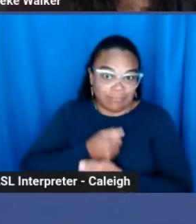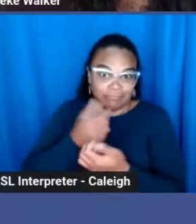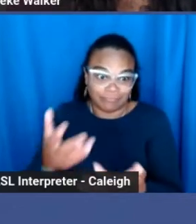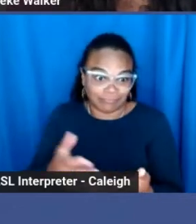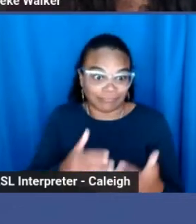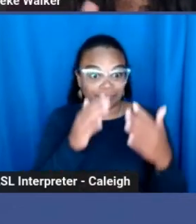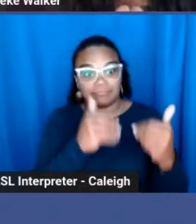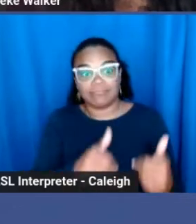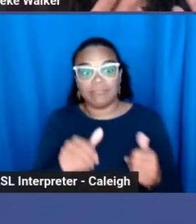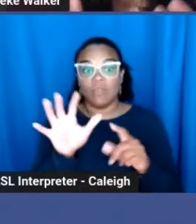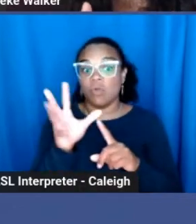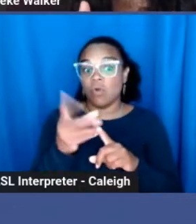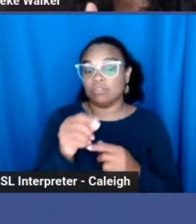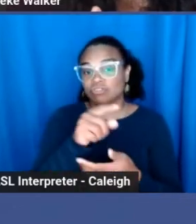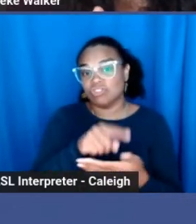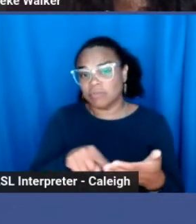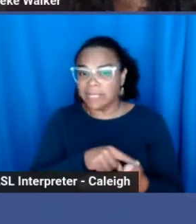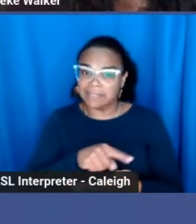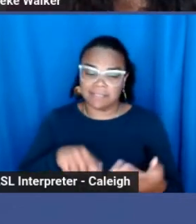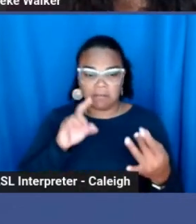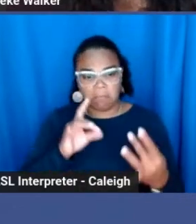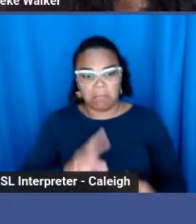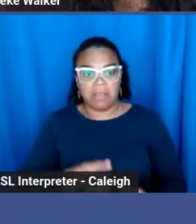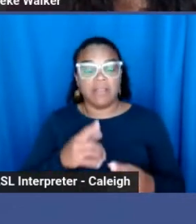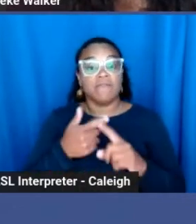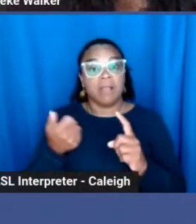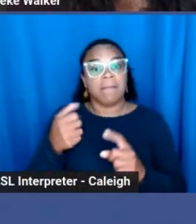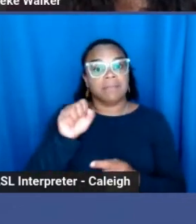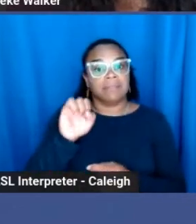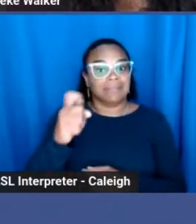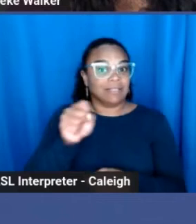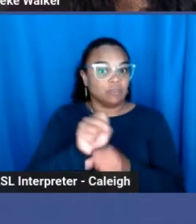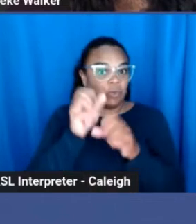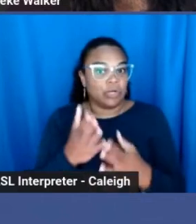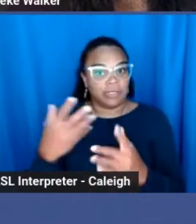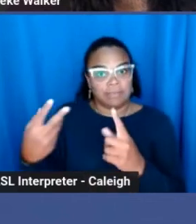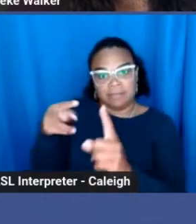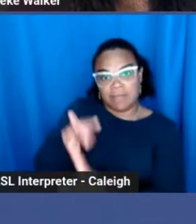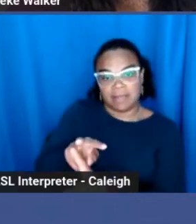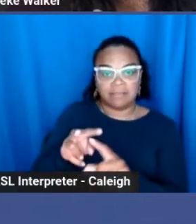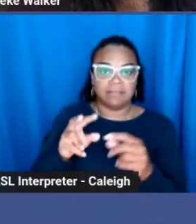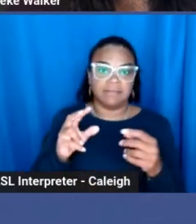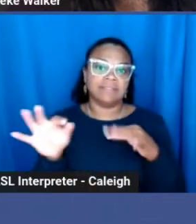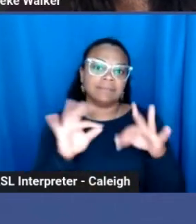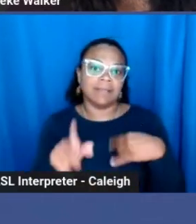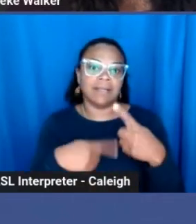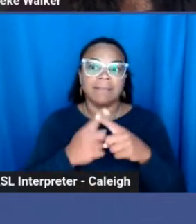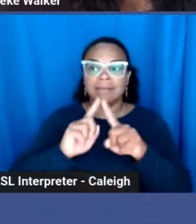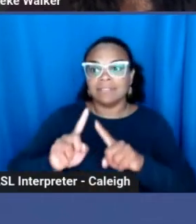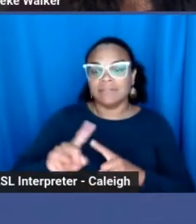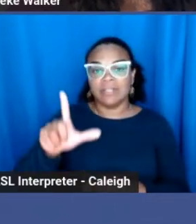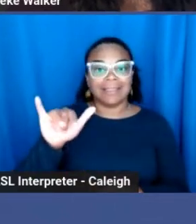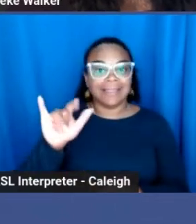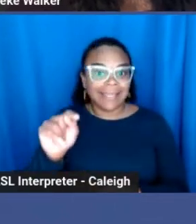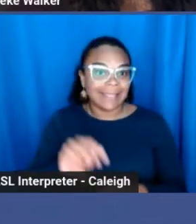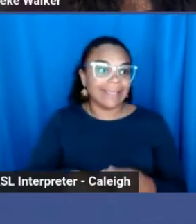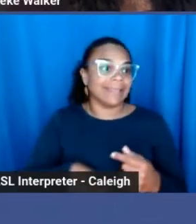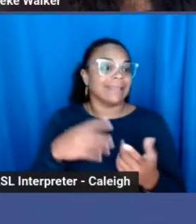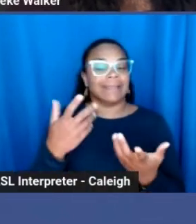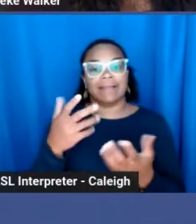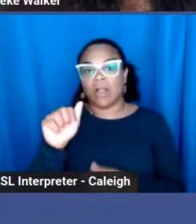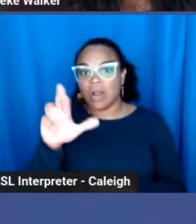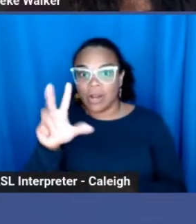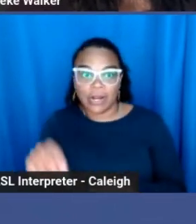through the lens of a sex worker, you know, talking about different literature, film, art, or pop culture.